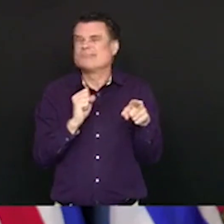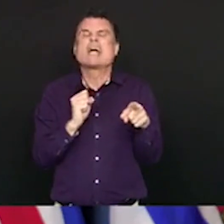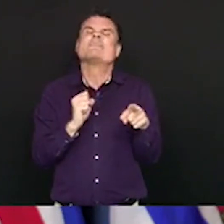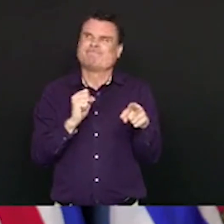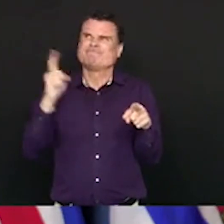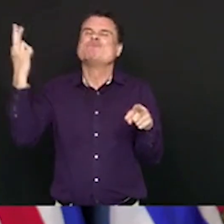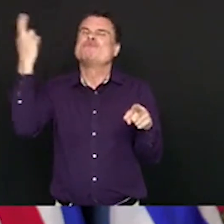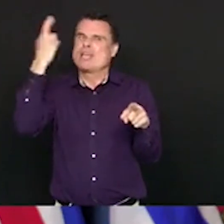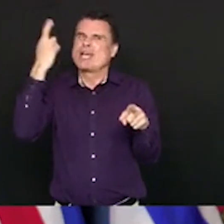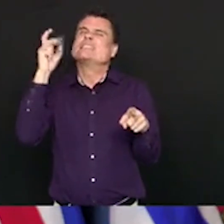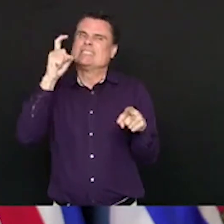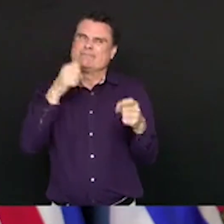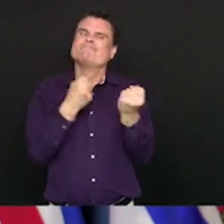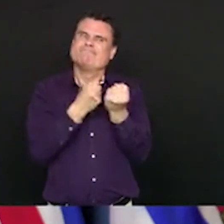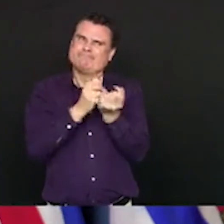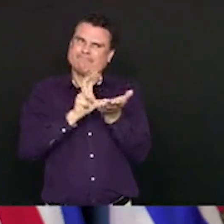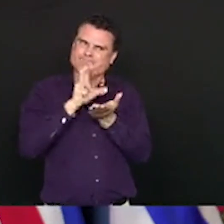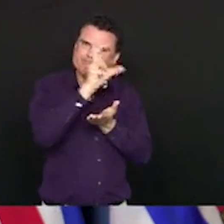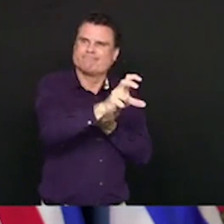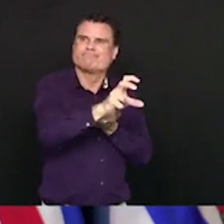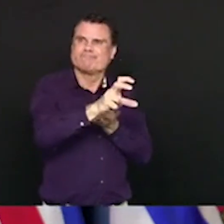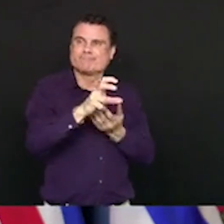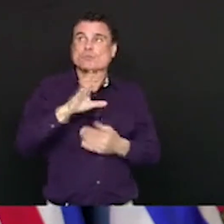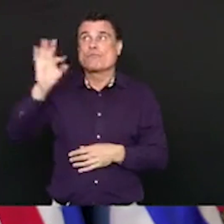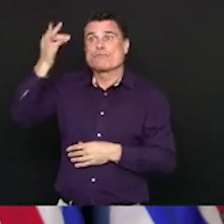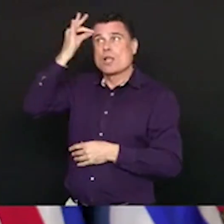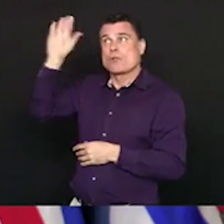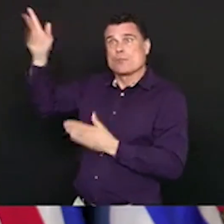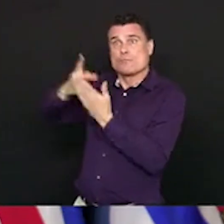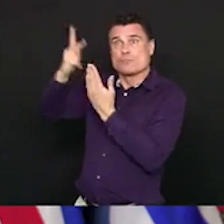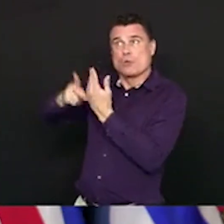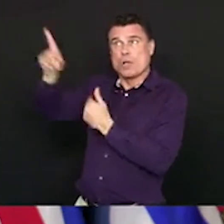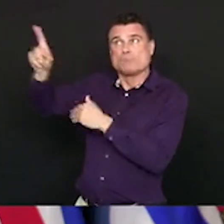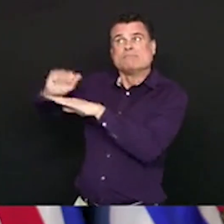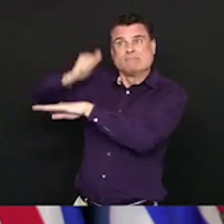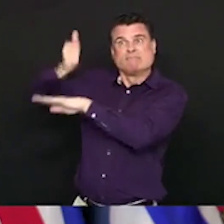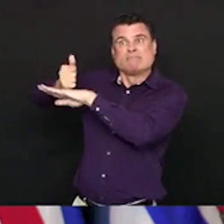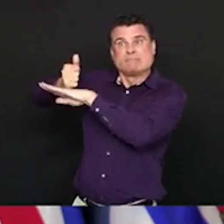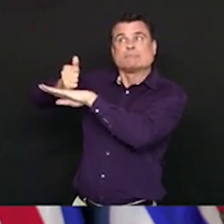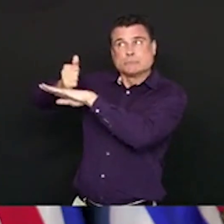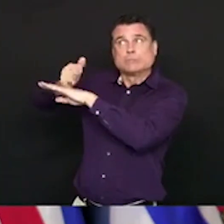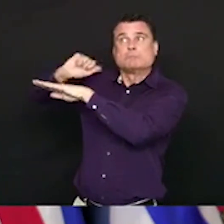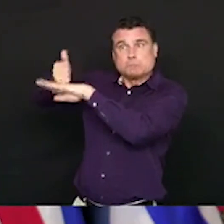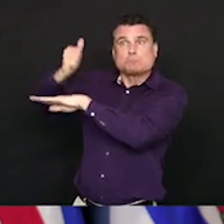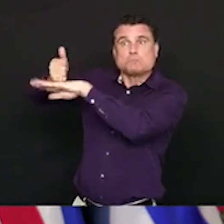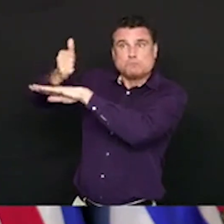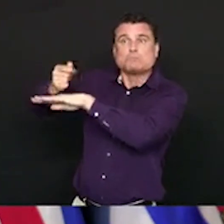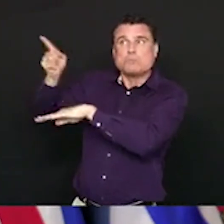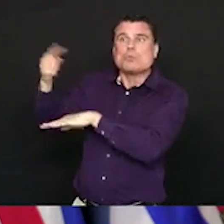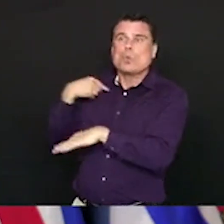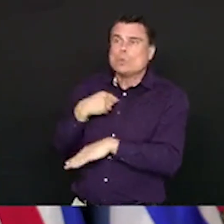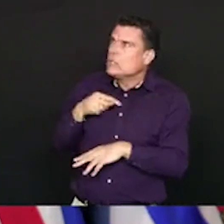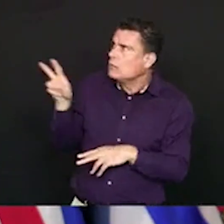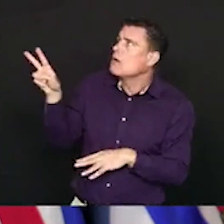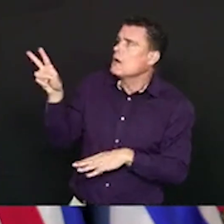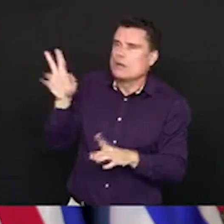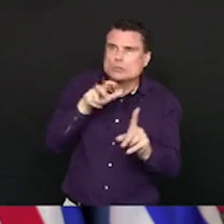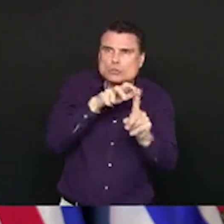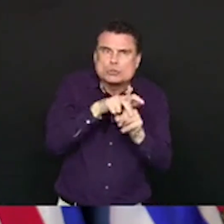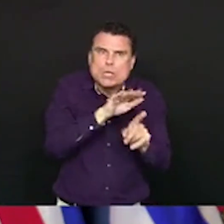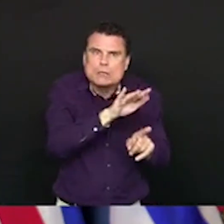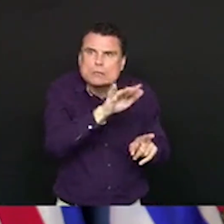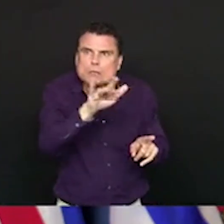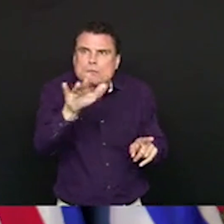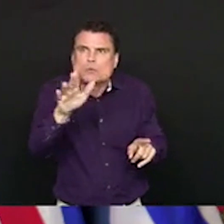we're looking at how we can complement those and try and capture those individuals that are falling through the cracks. A small business operator, someone who's just